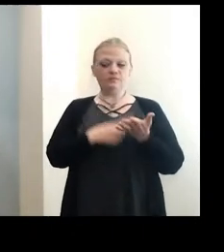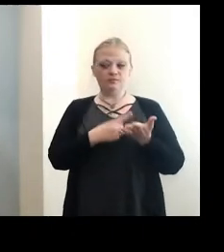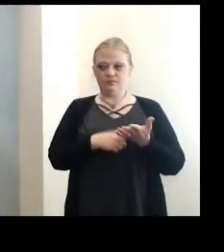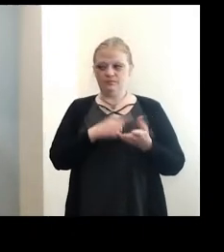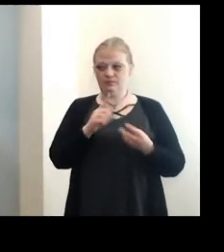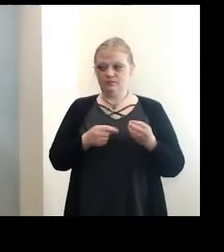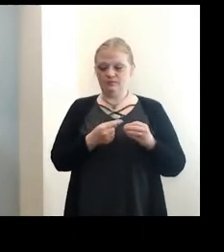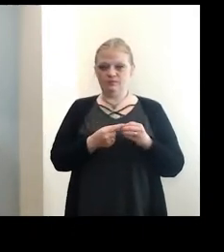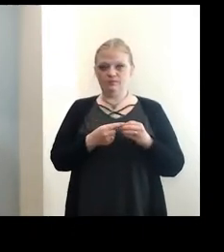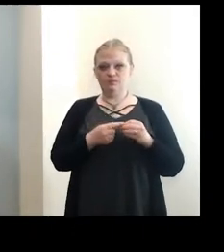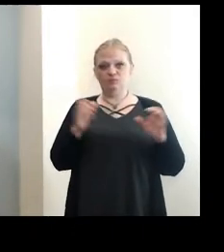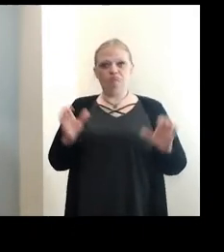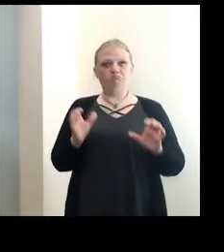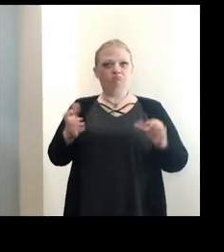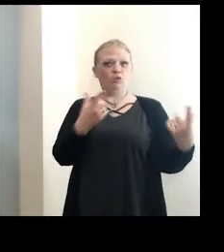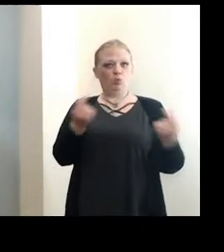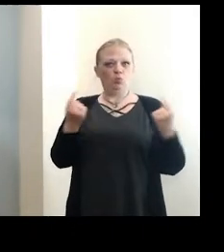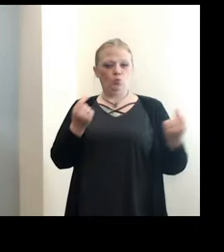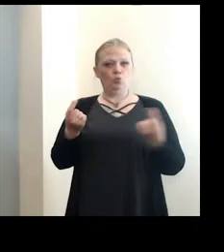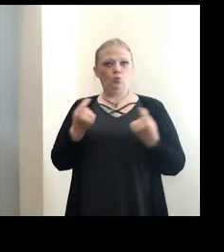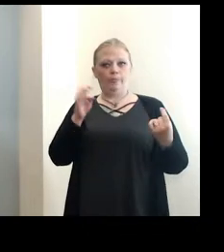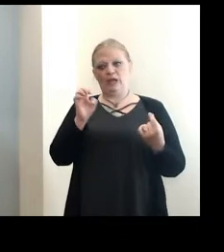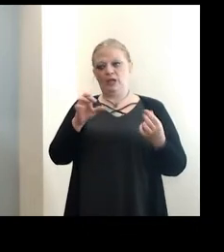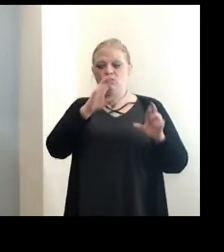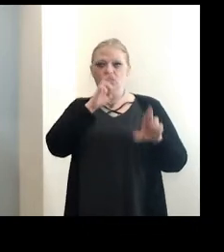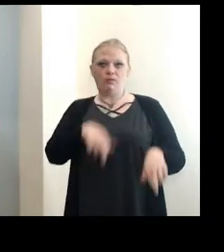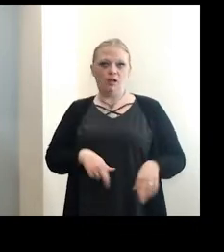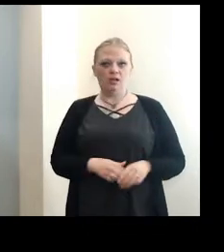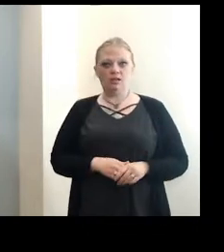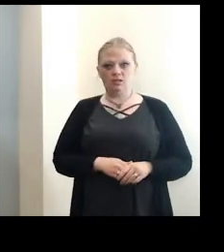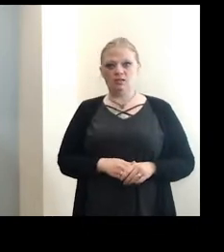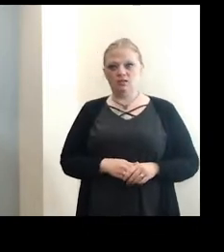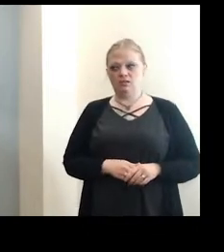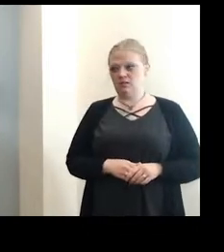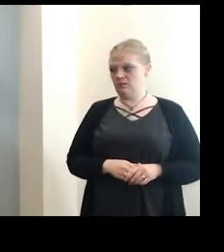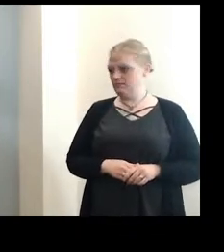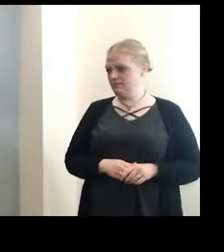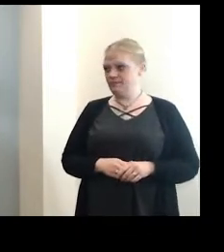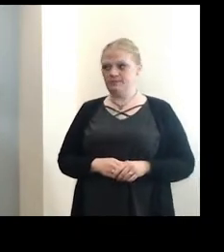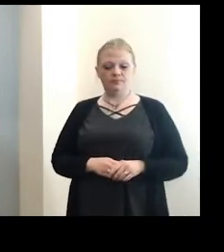about some of the actions we're taking on Erie County response, which are quite a few.